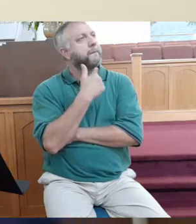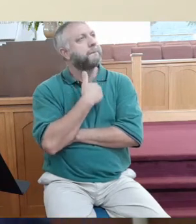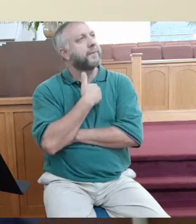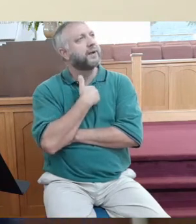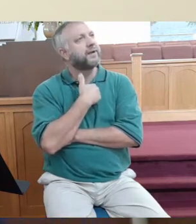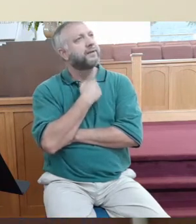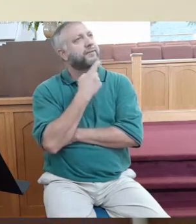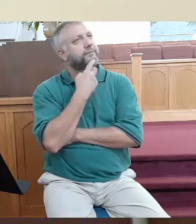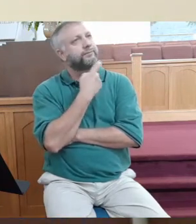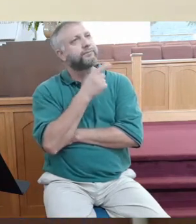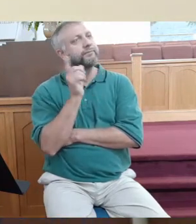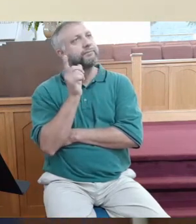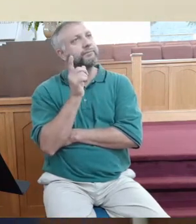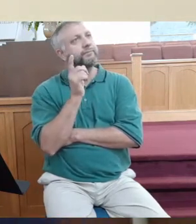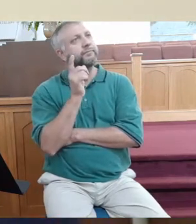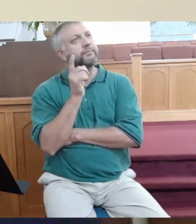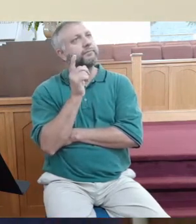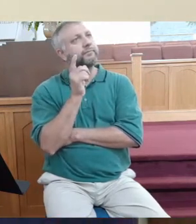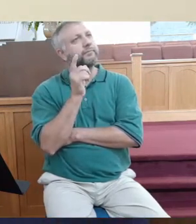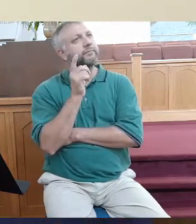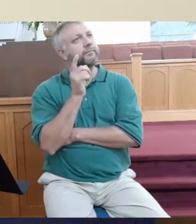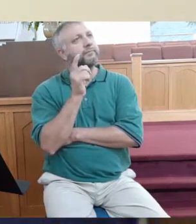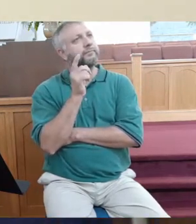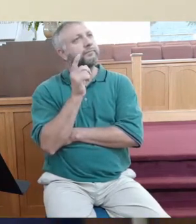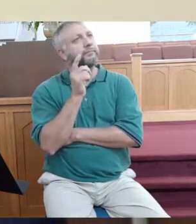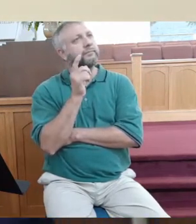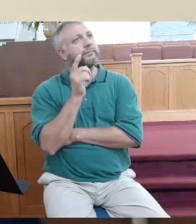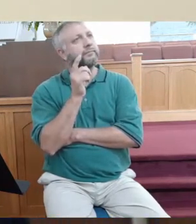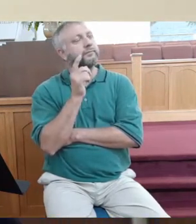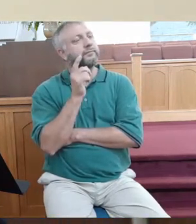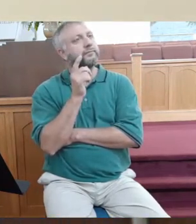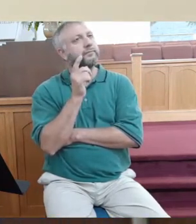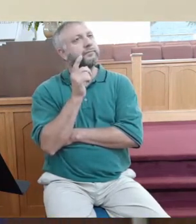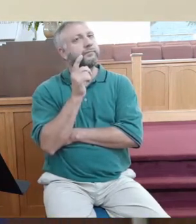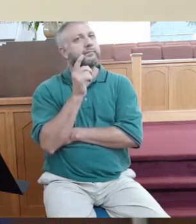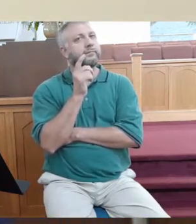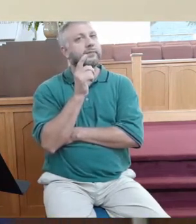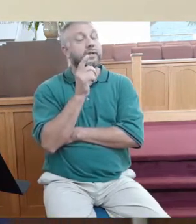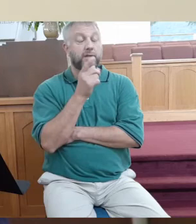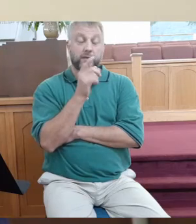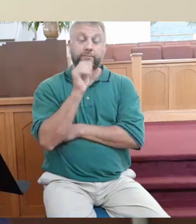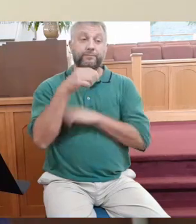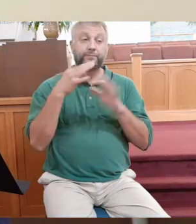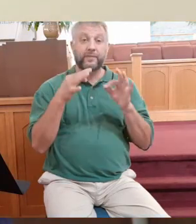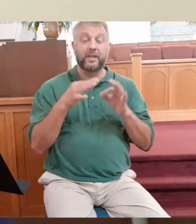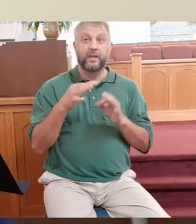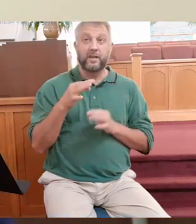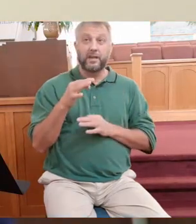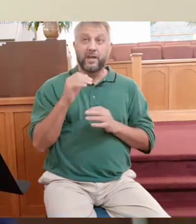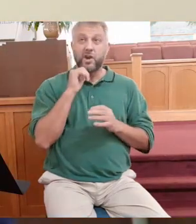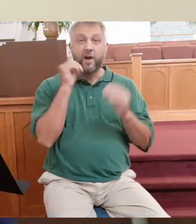yourself say or anyone else say, it really wasn't fair that Jesus died for me?